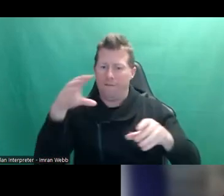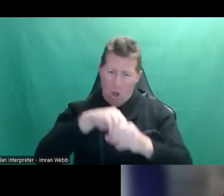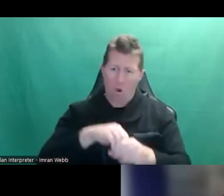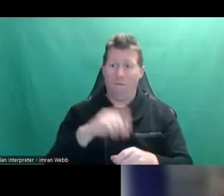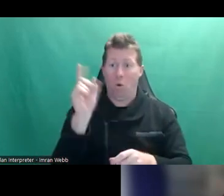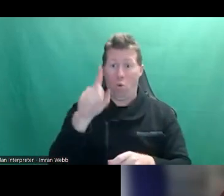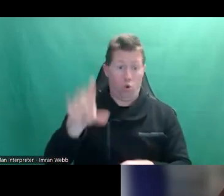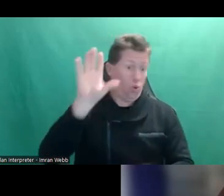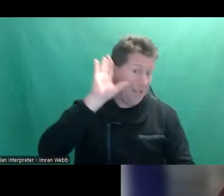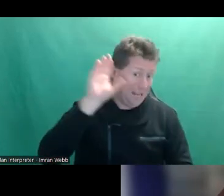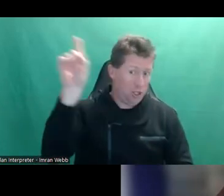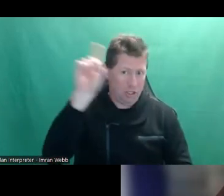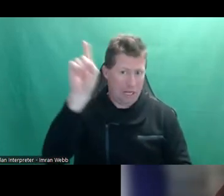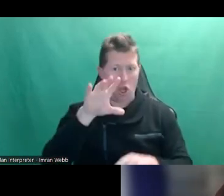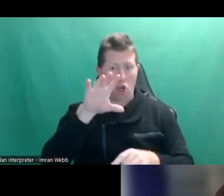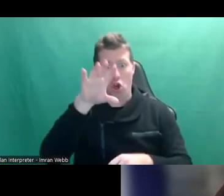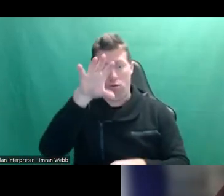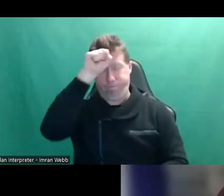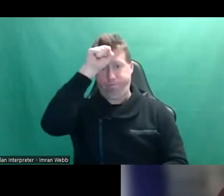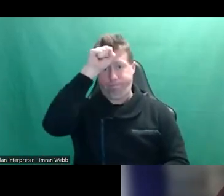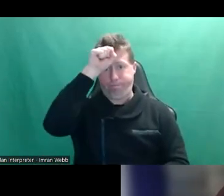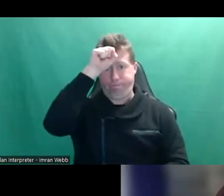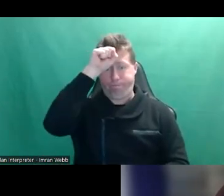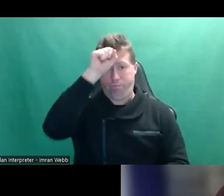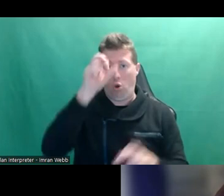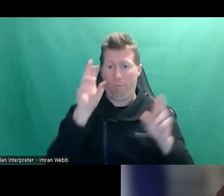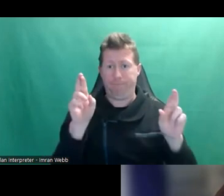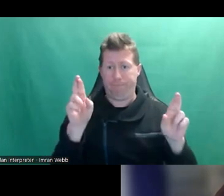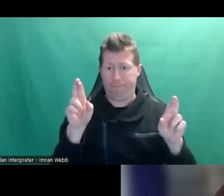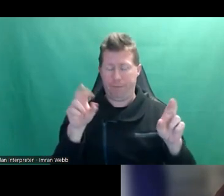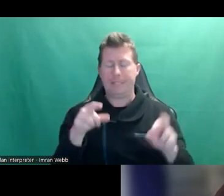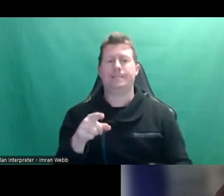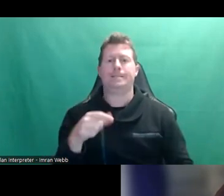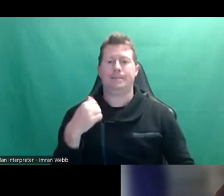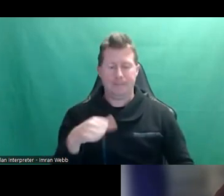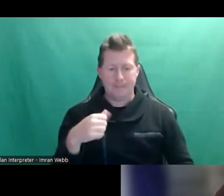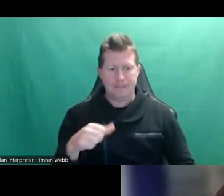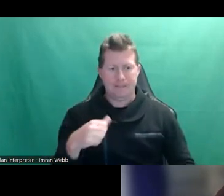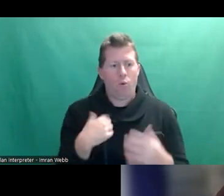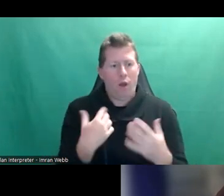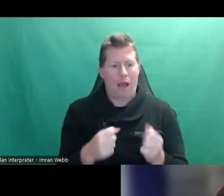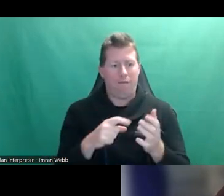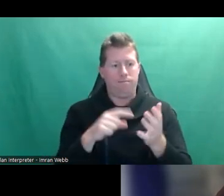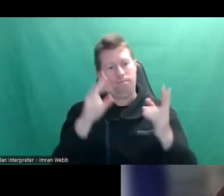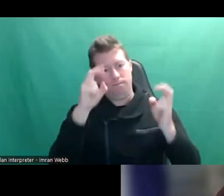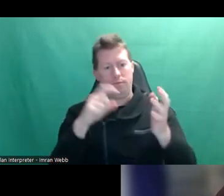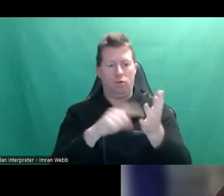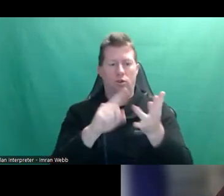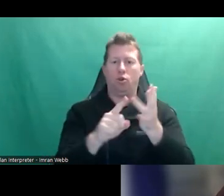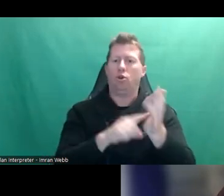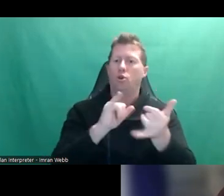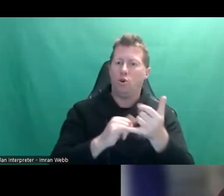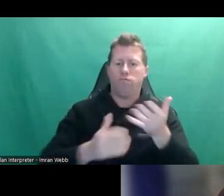hear today, I hope, really sticks in your brain, at least some bits of it. And you can use tools that we give you during this conversation,